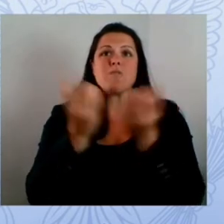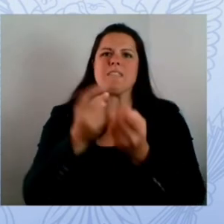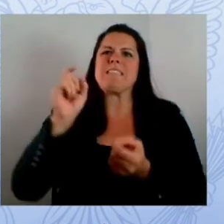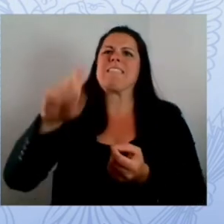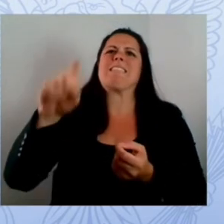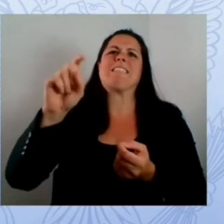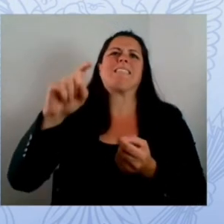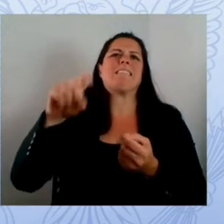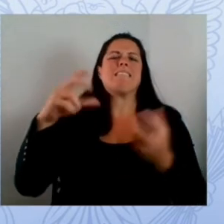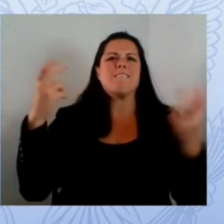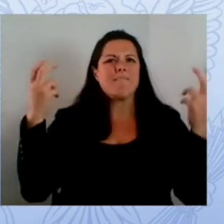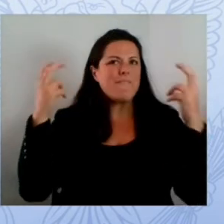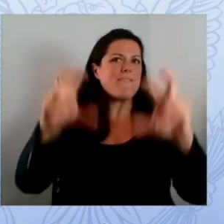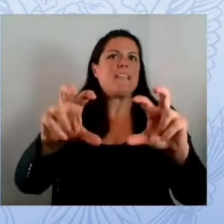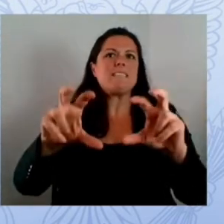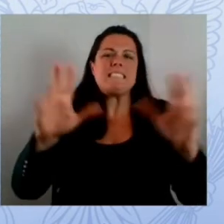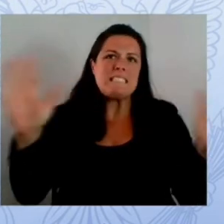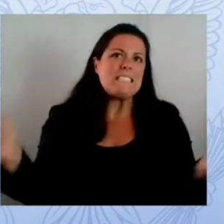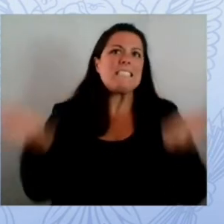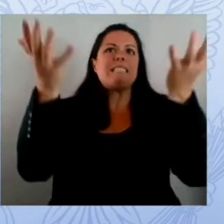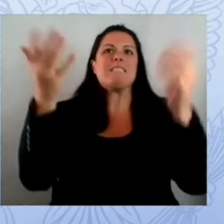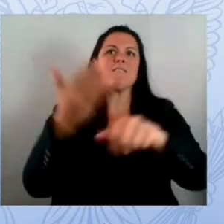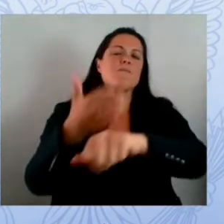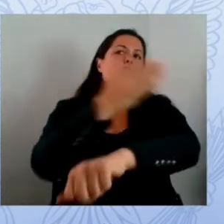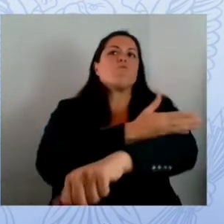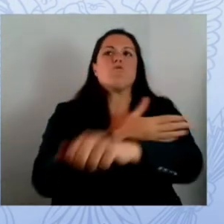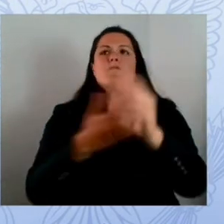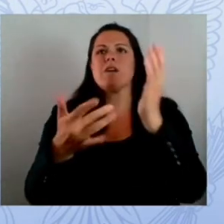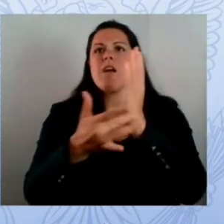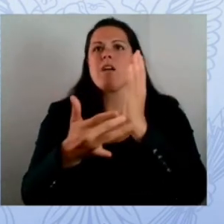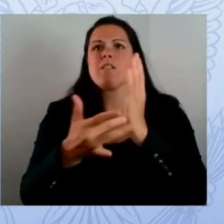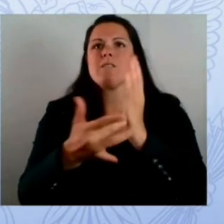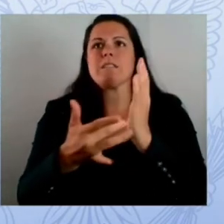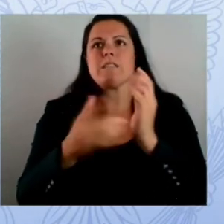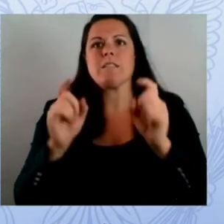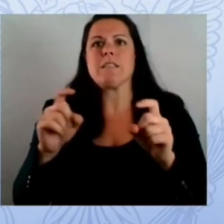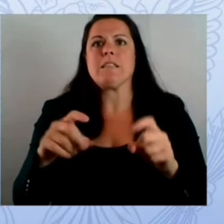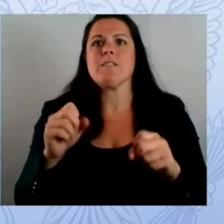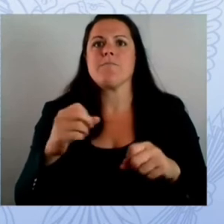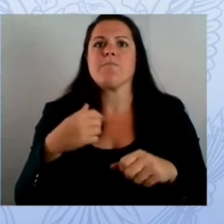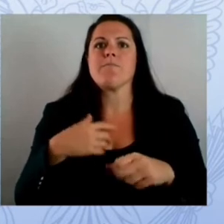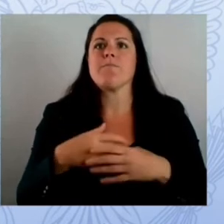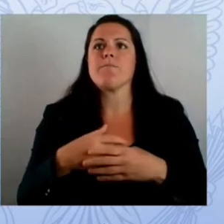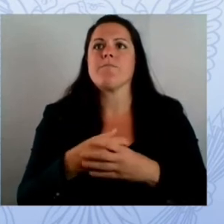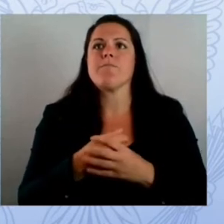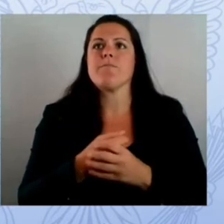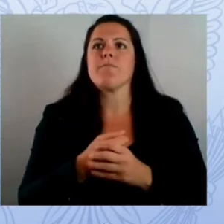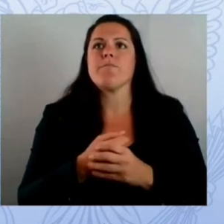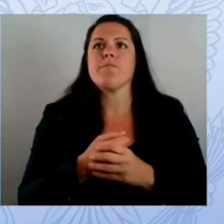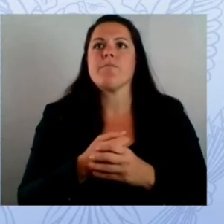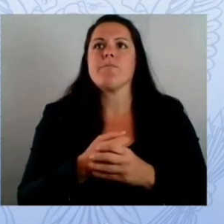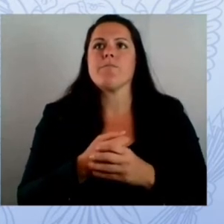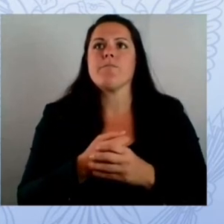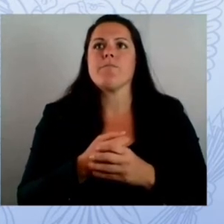efforts new announcements from across the federal government that we're launching today to support schools across the united